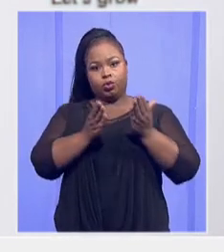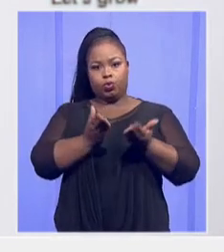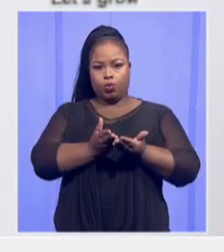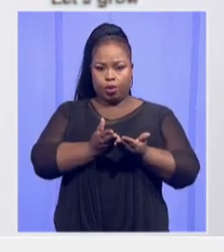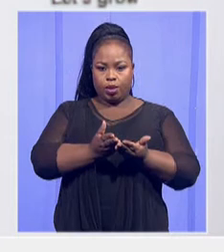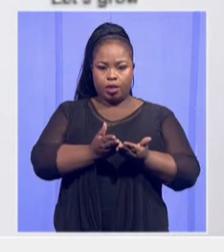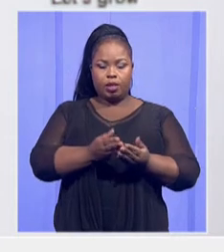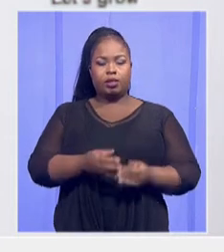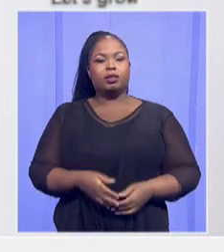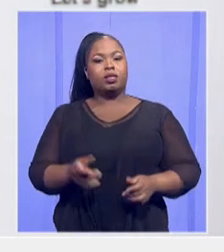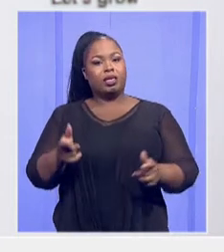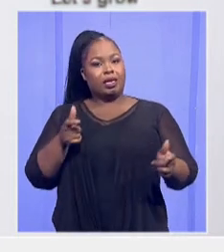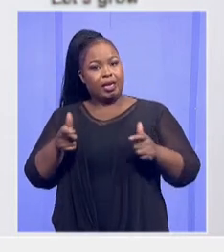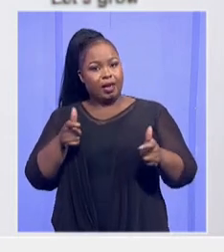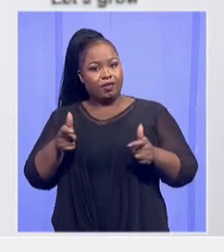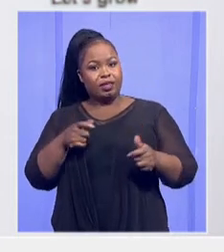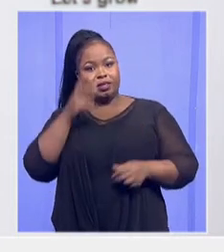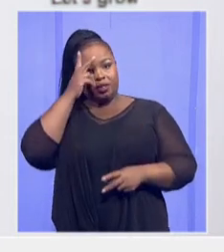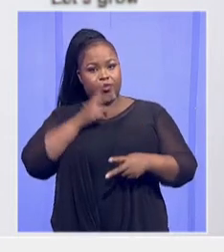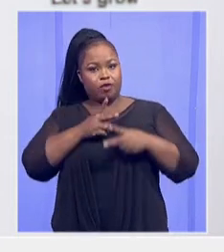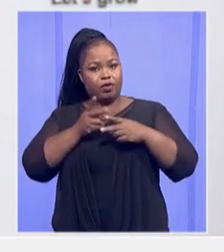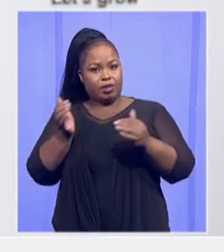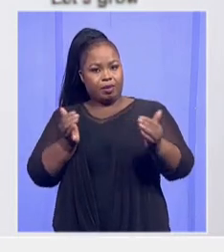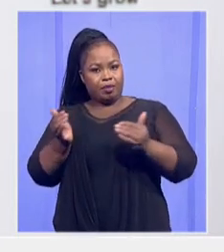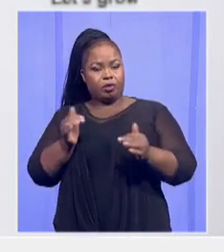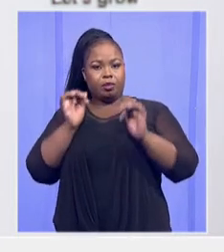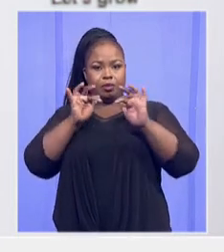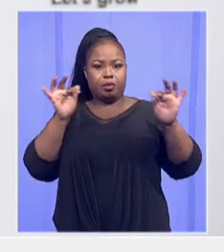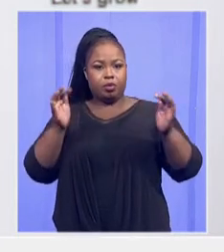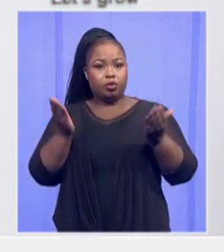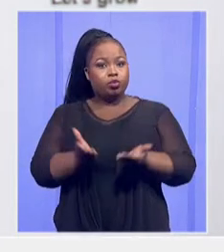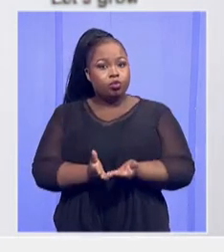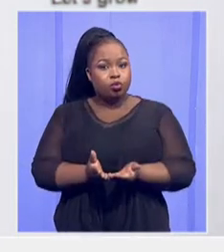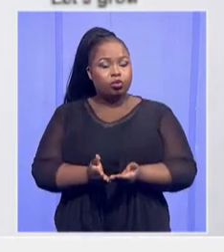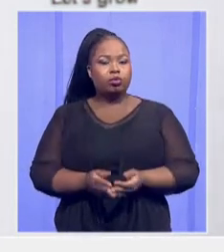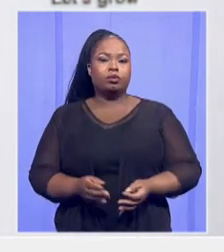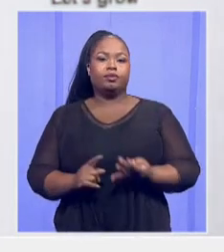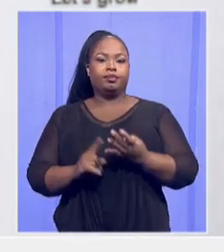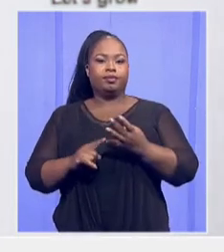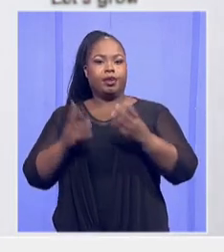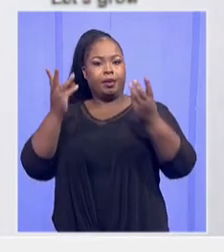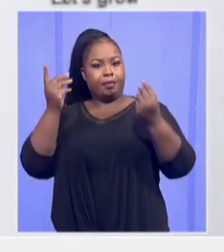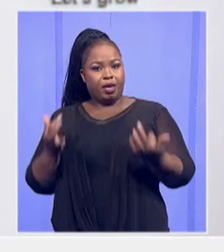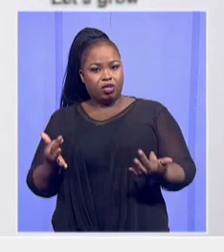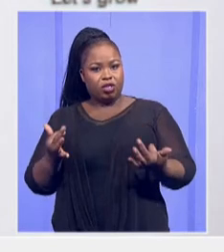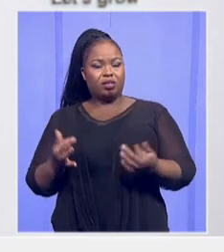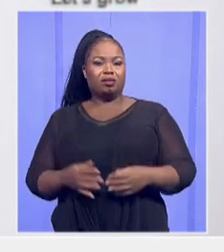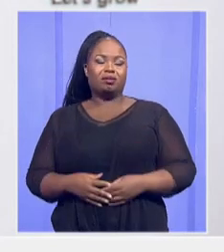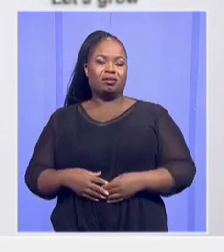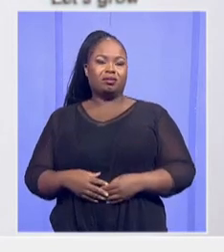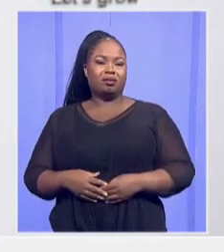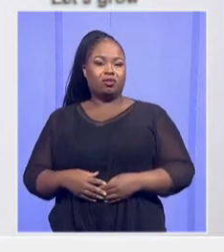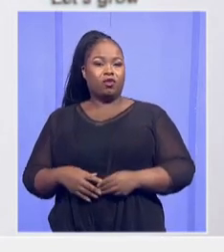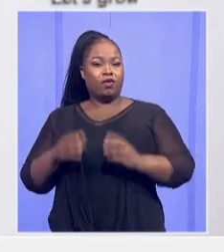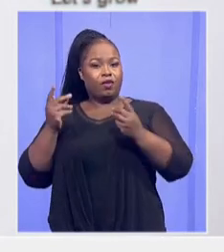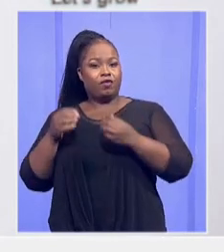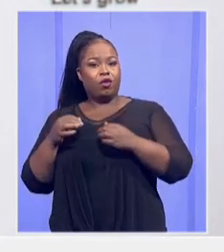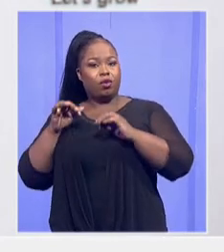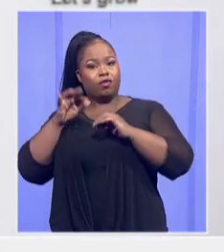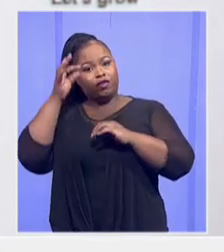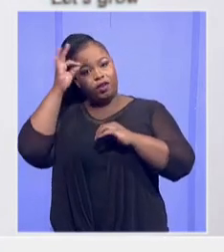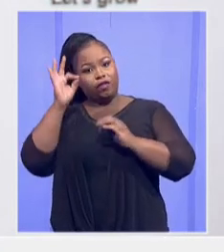of governance and professional management of public schools, budgets and finances of public schools, home